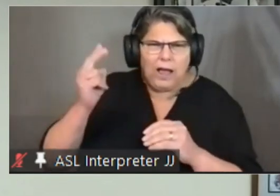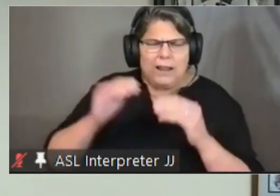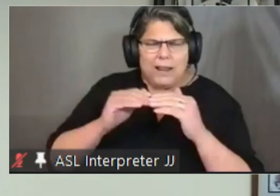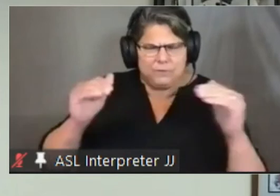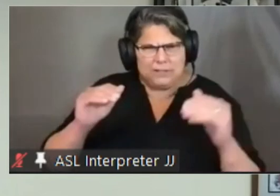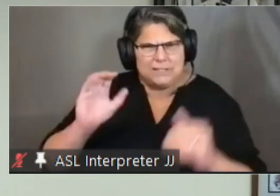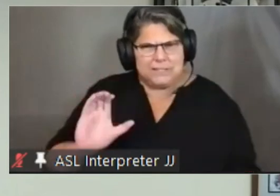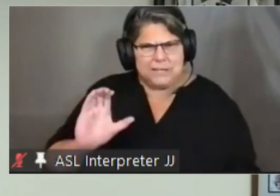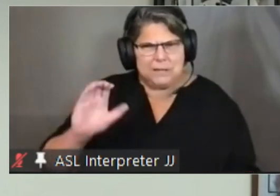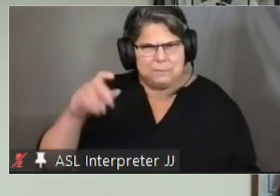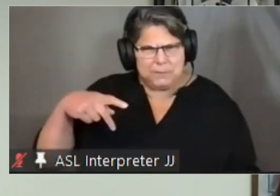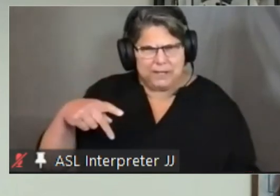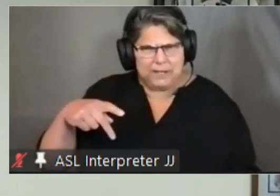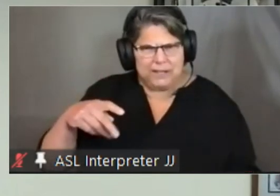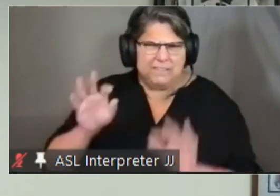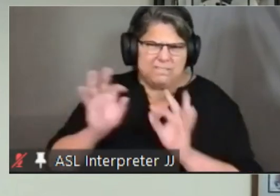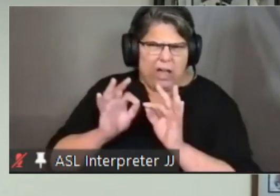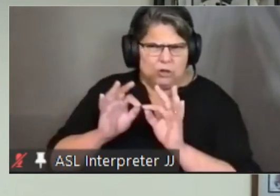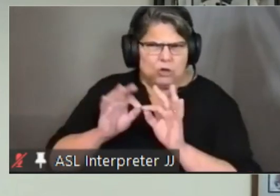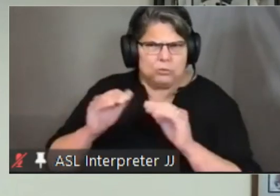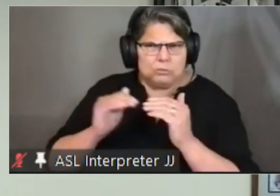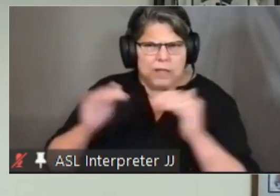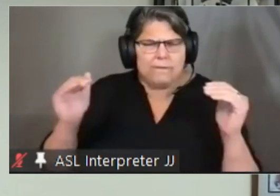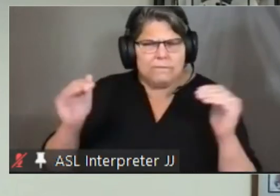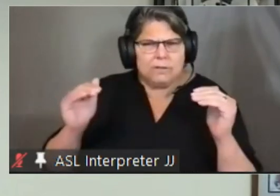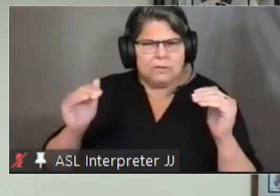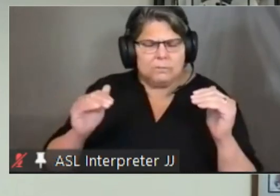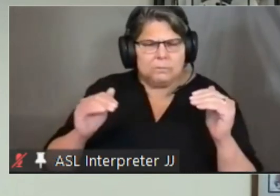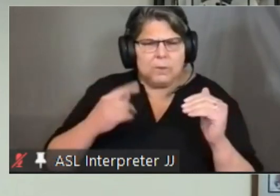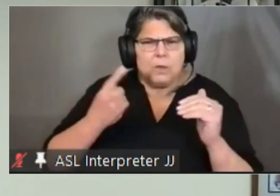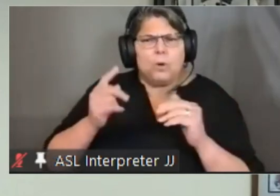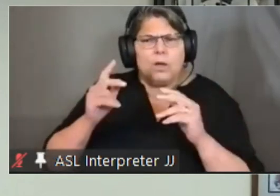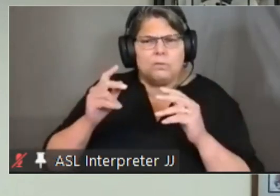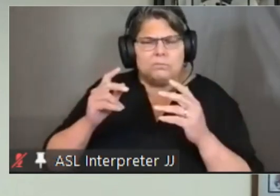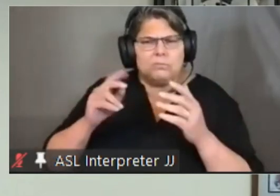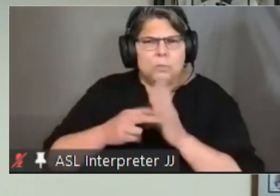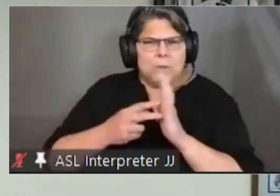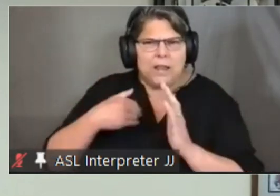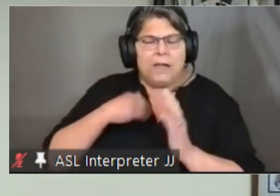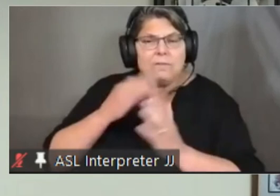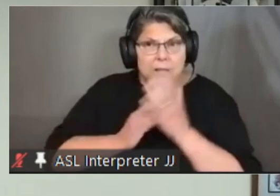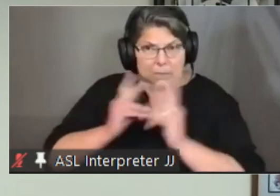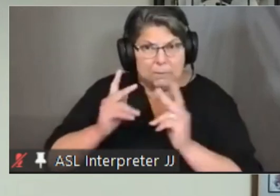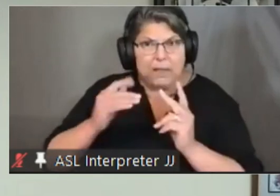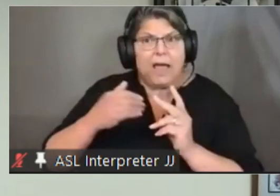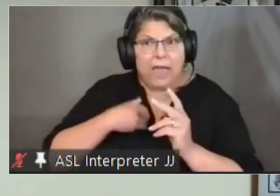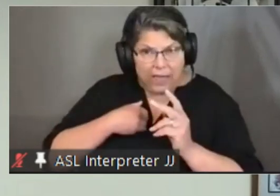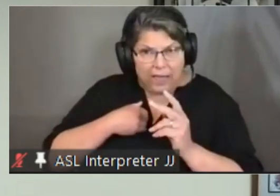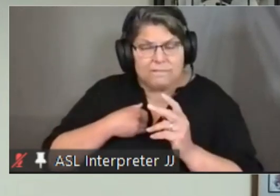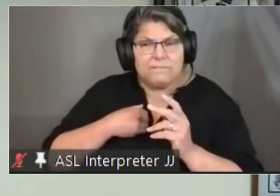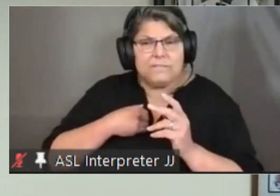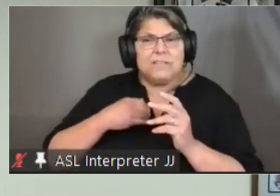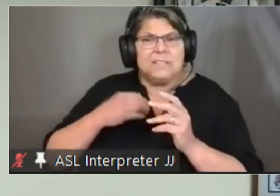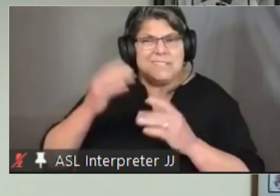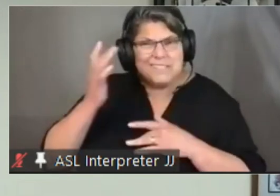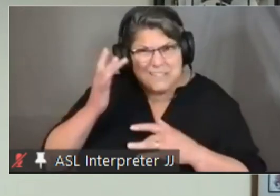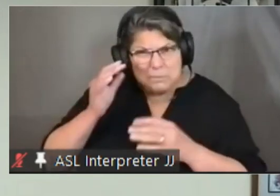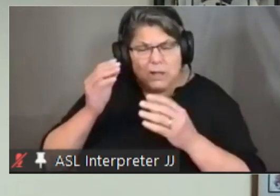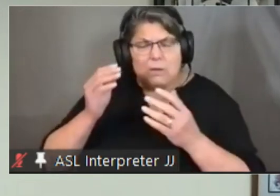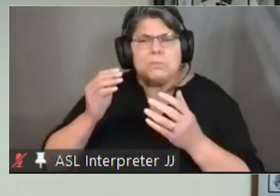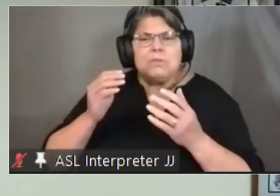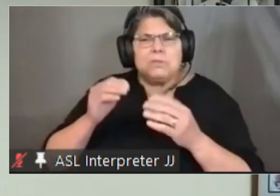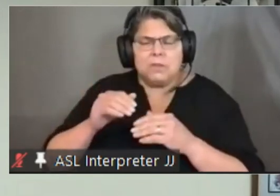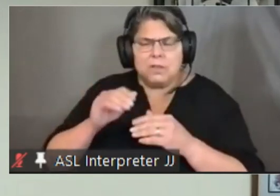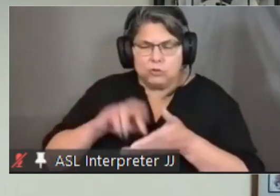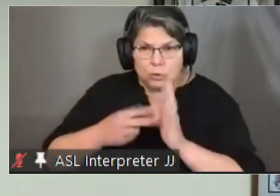at least one of the facilities that had some symptomatic people were sending their samples to um to an out-of